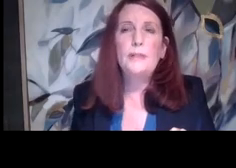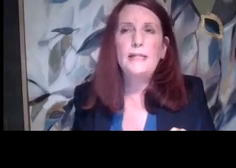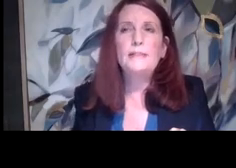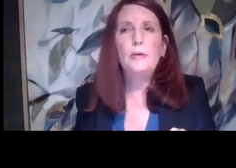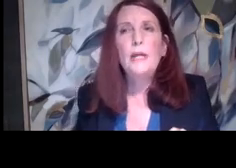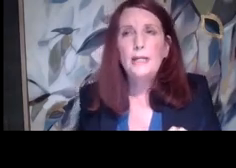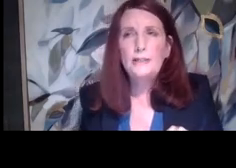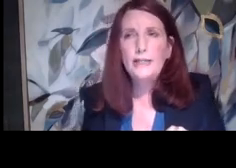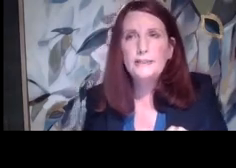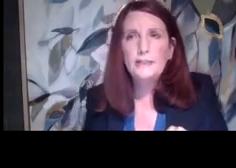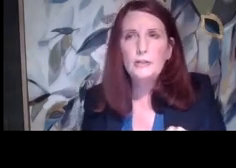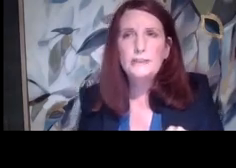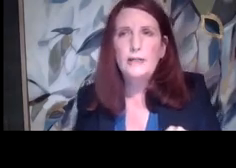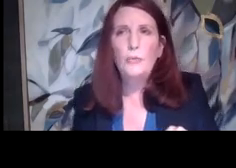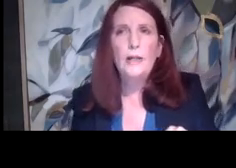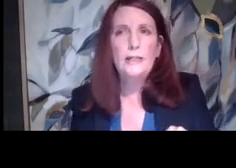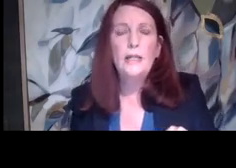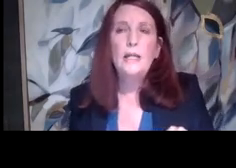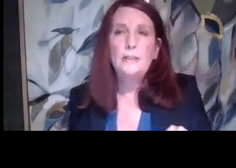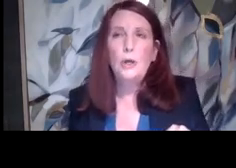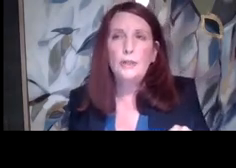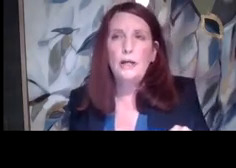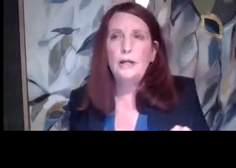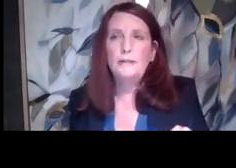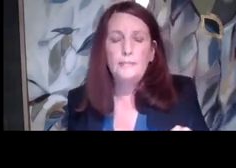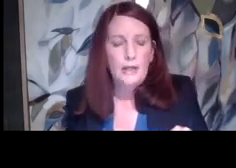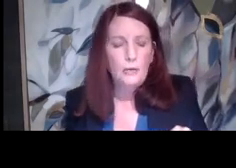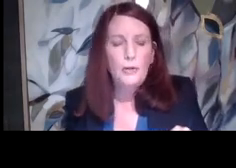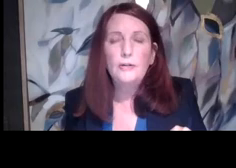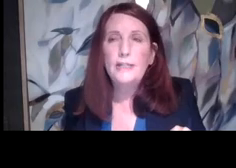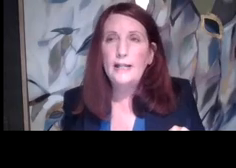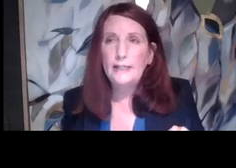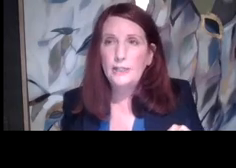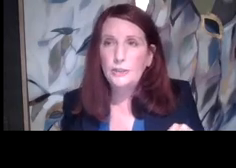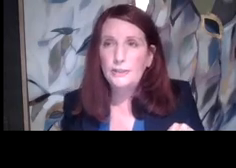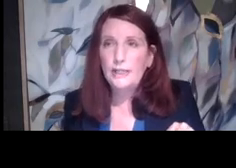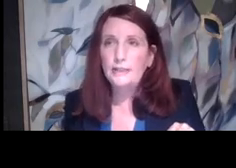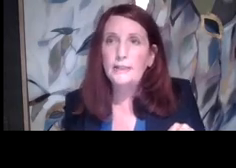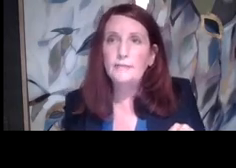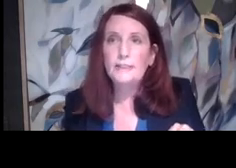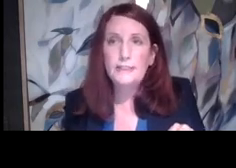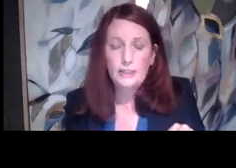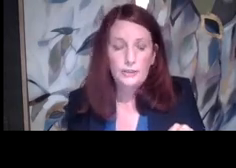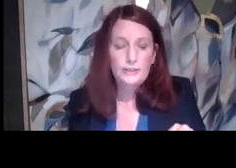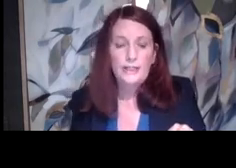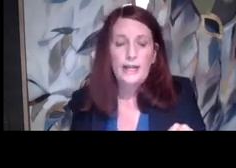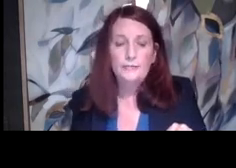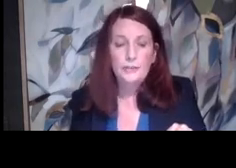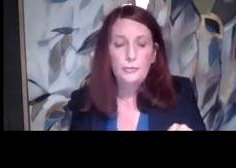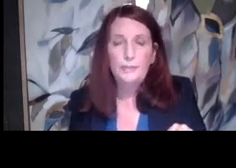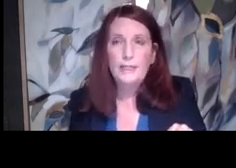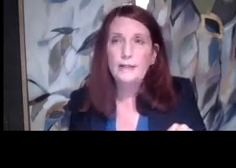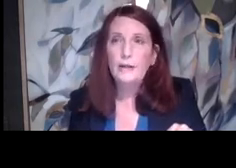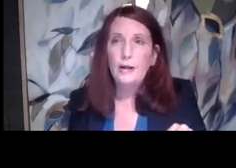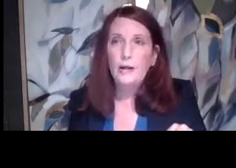Is it in one place? So it takes, it looks at what is going on, uh, what are the allegations? And then the investigation is going to